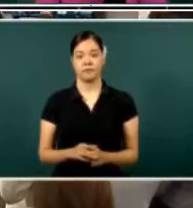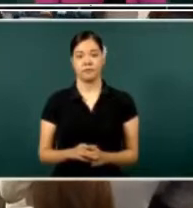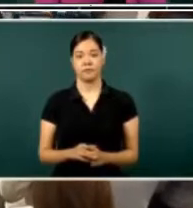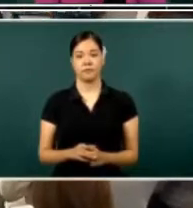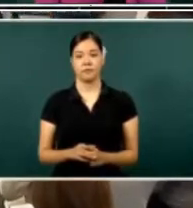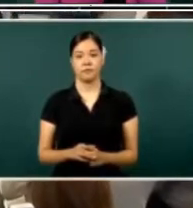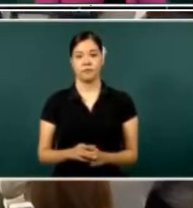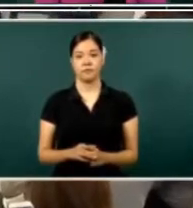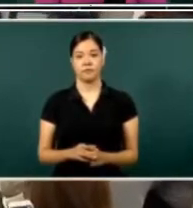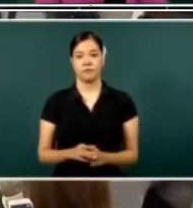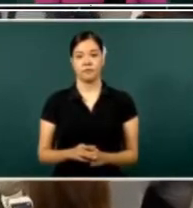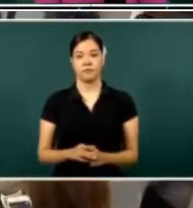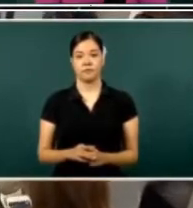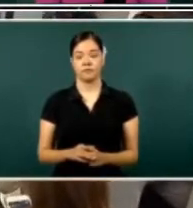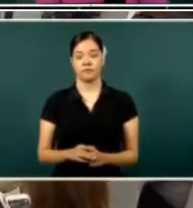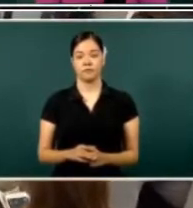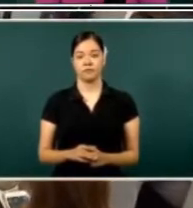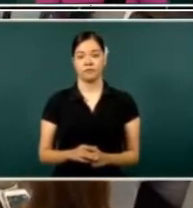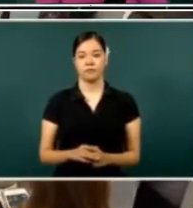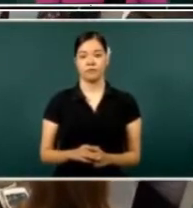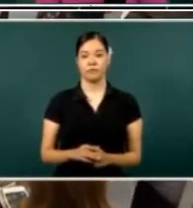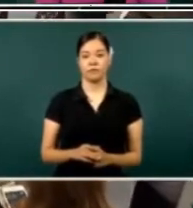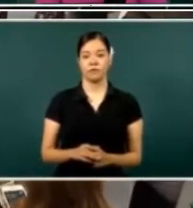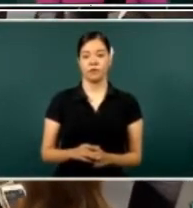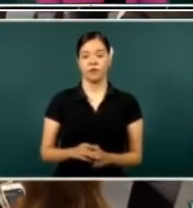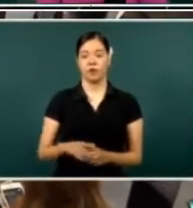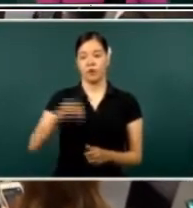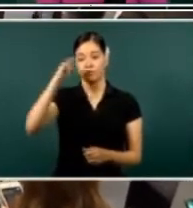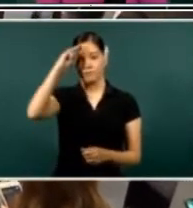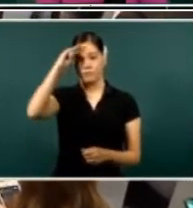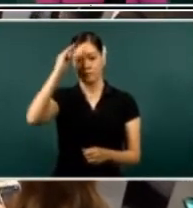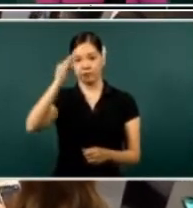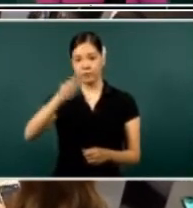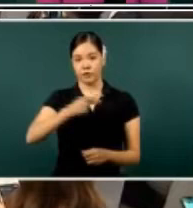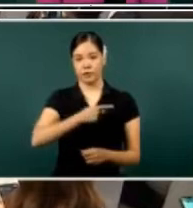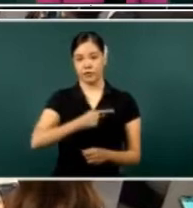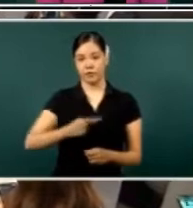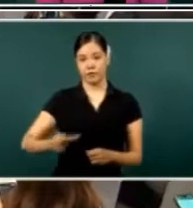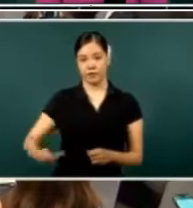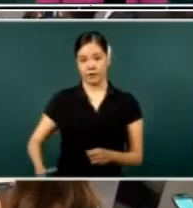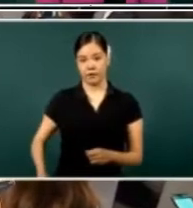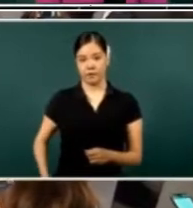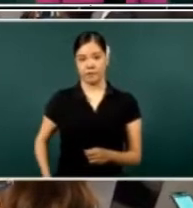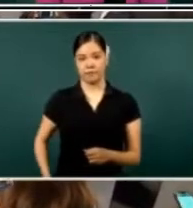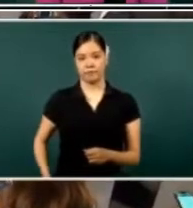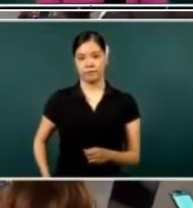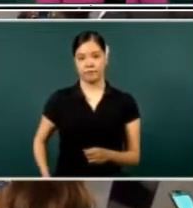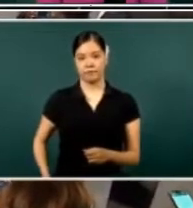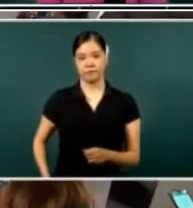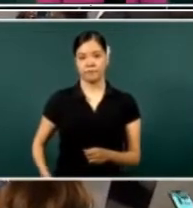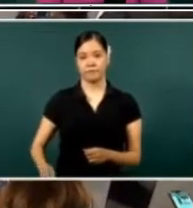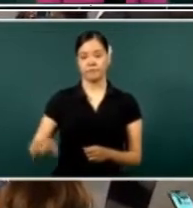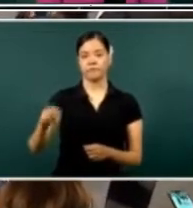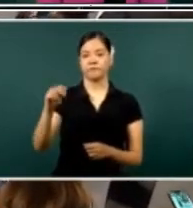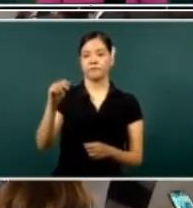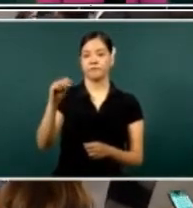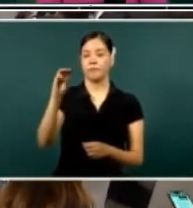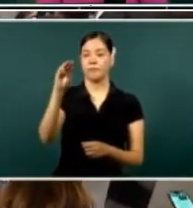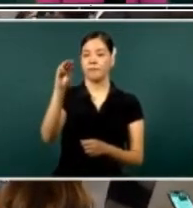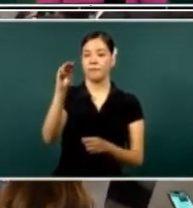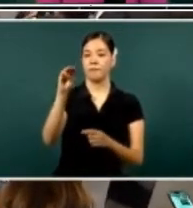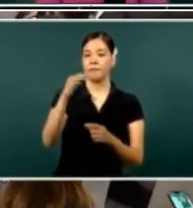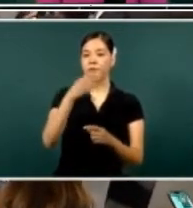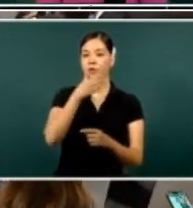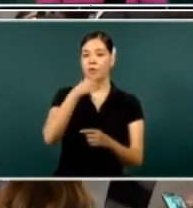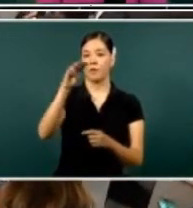I believe, so this is, um, he speaks in an indigenous language, which